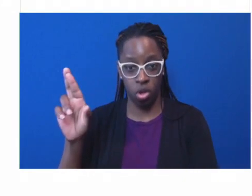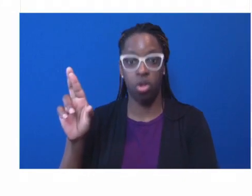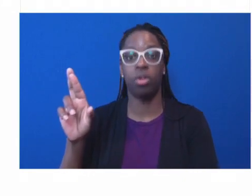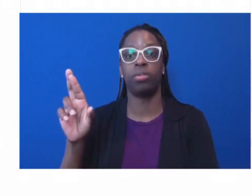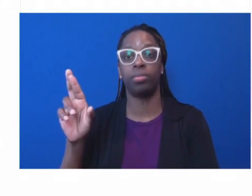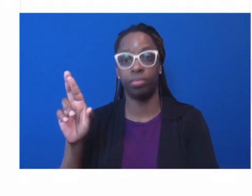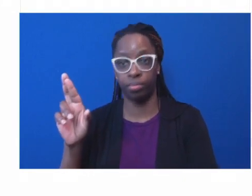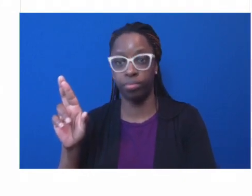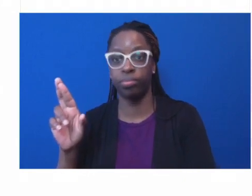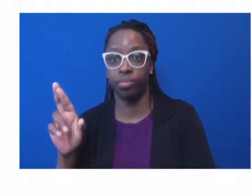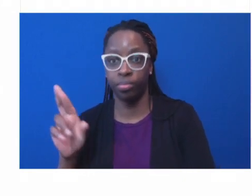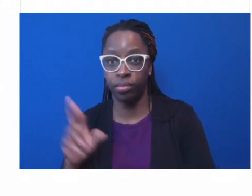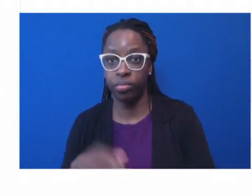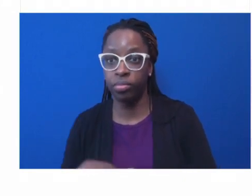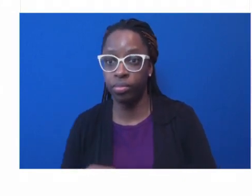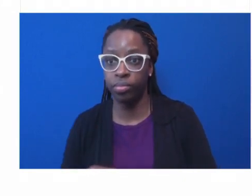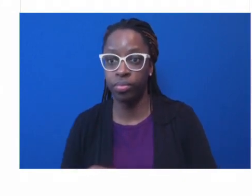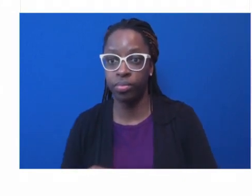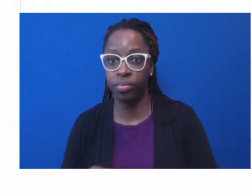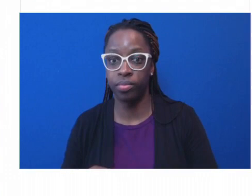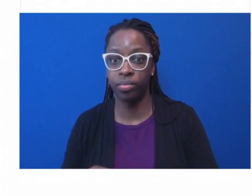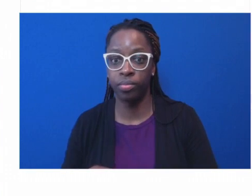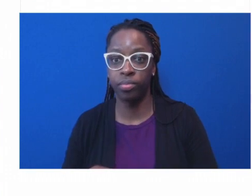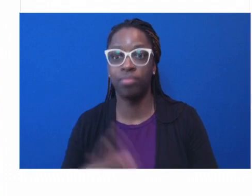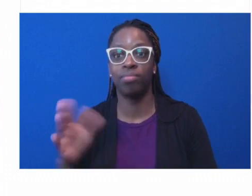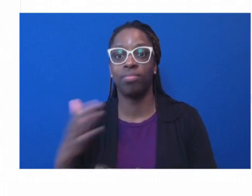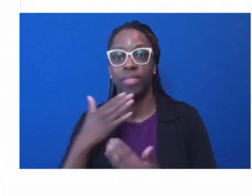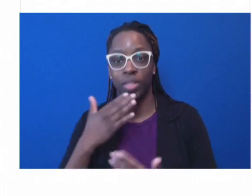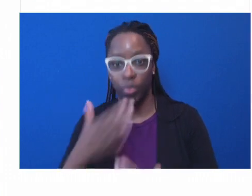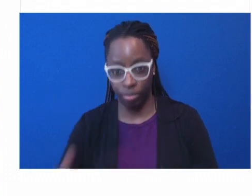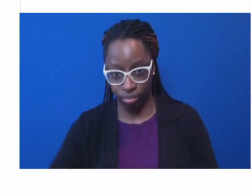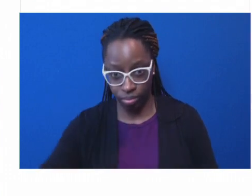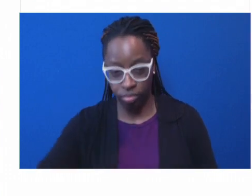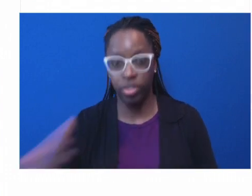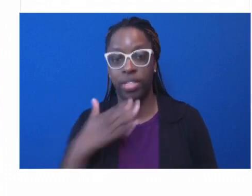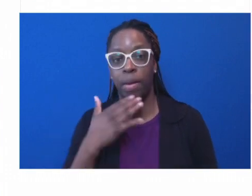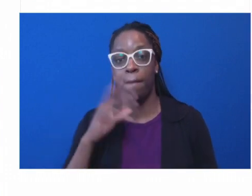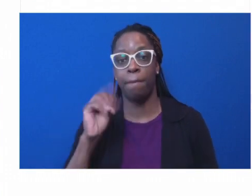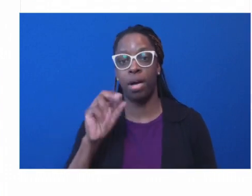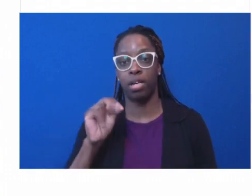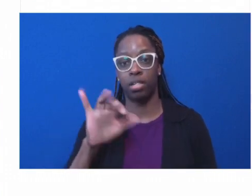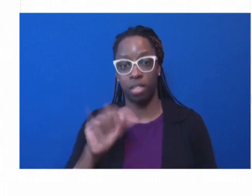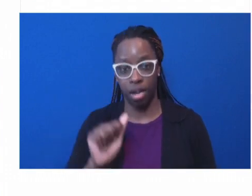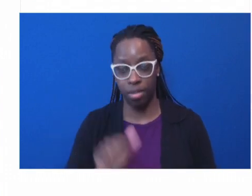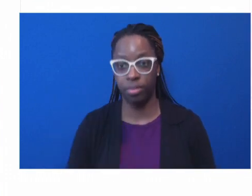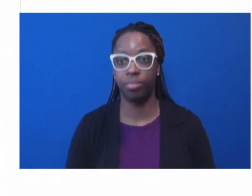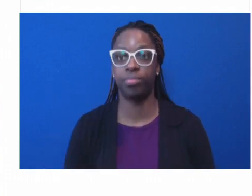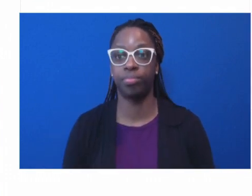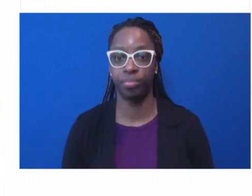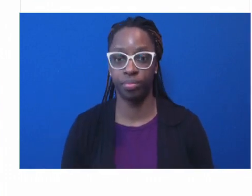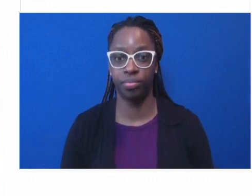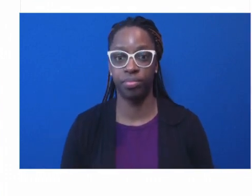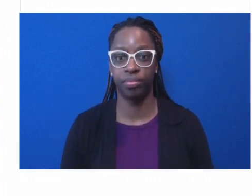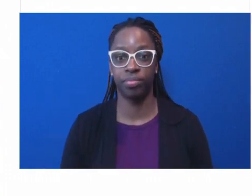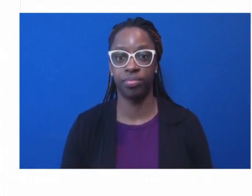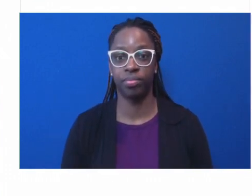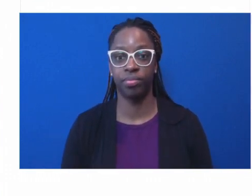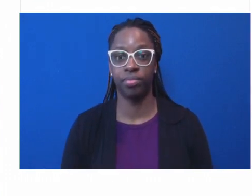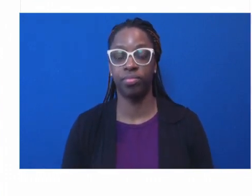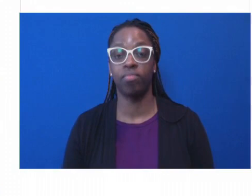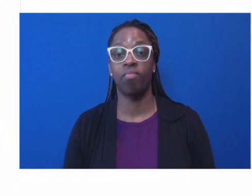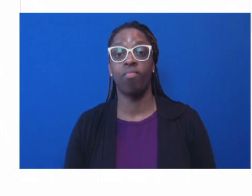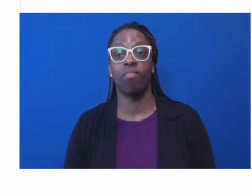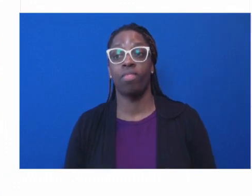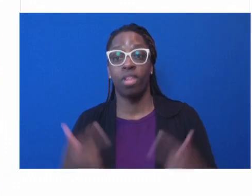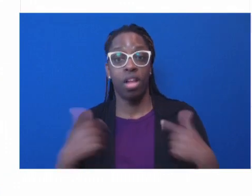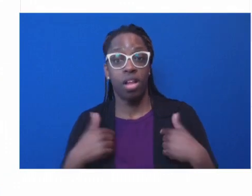again for the kind invitation, and I was, as part of our panel, reminded that